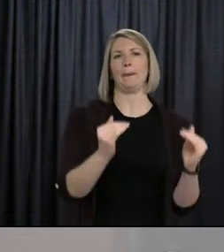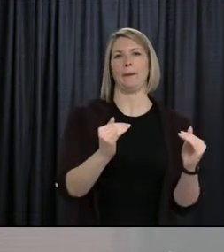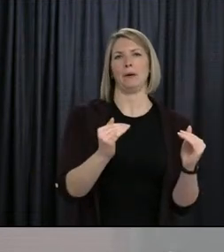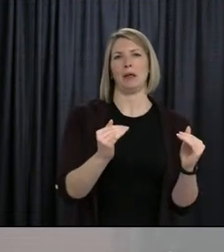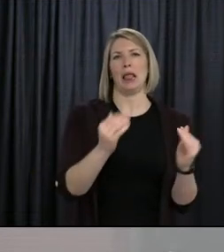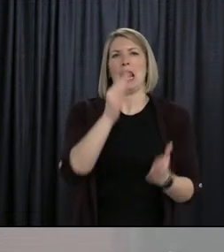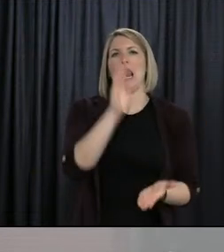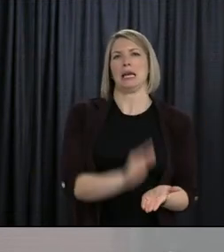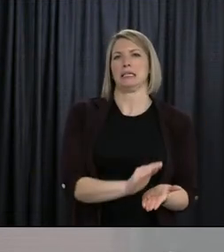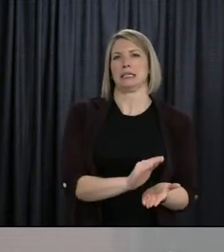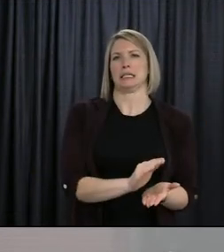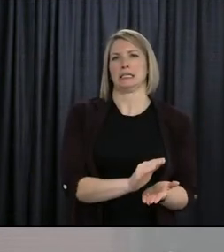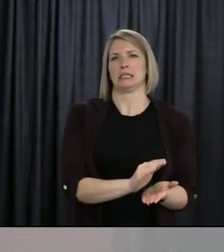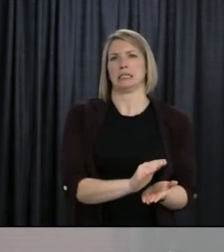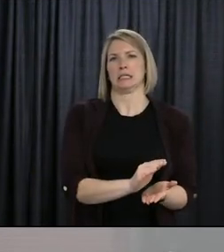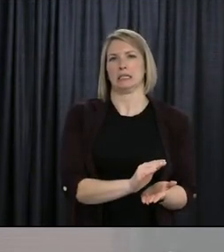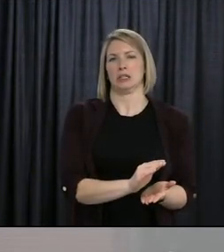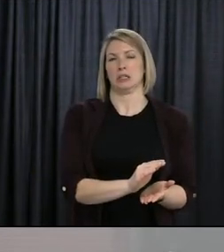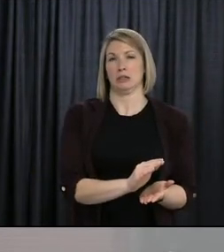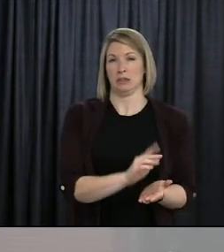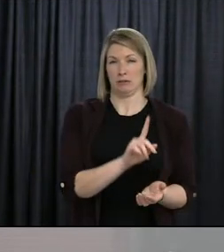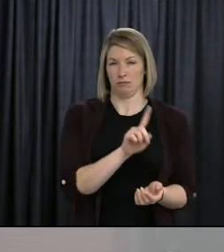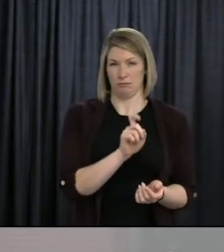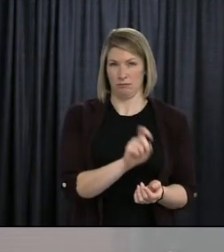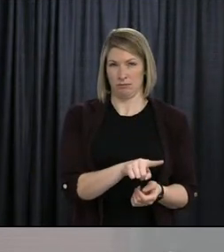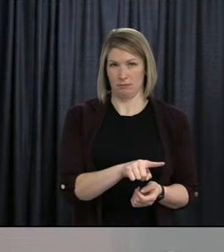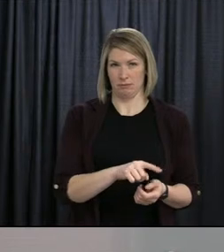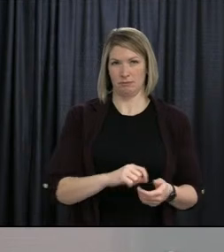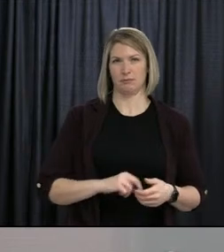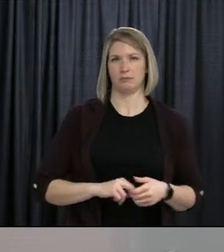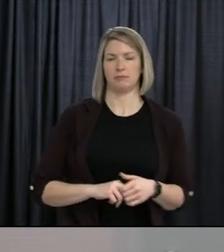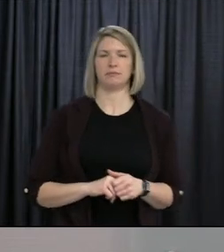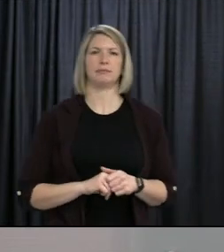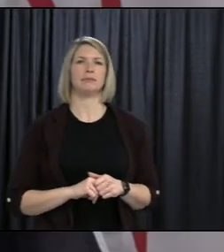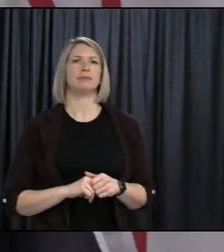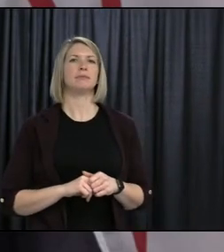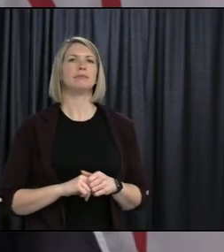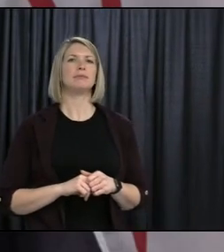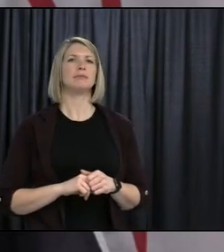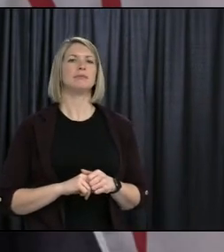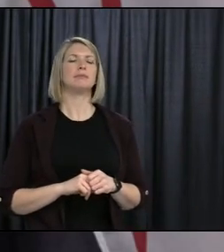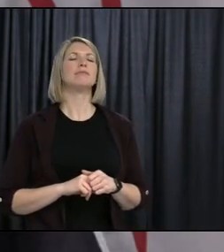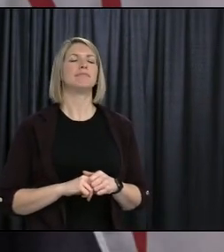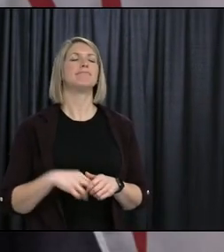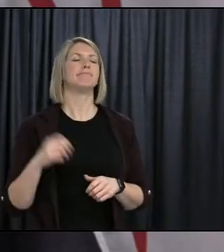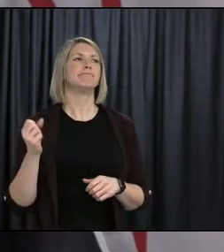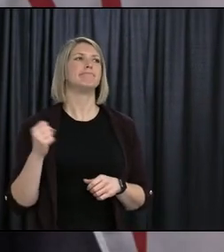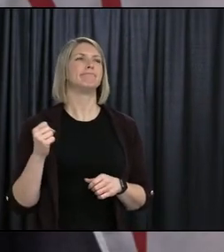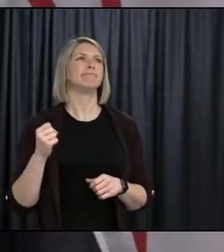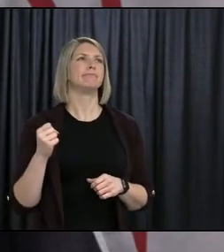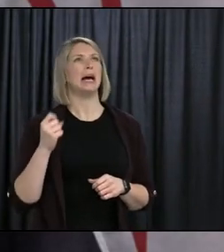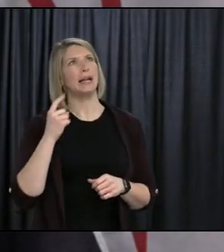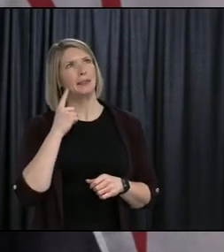they're in now? Yeah. Yeah, you know, I think it's pretty evident that